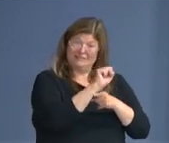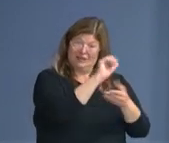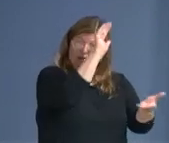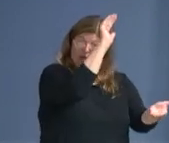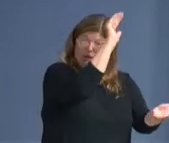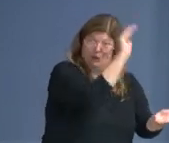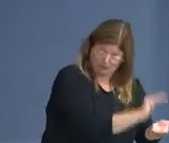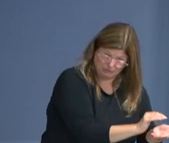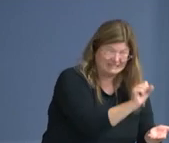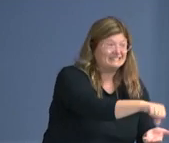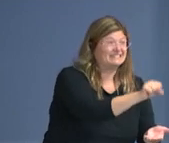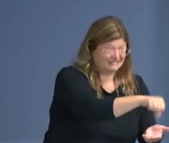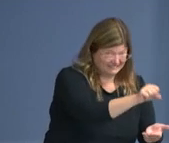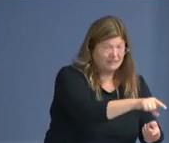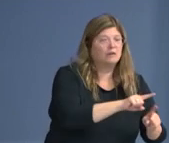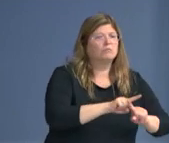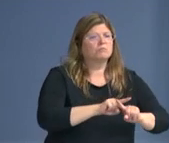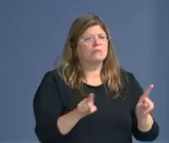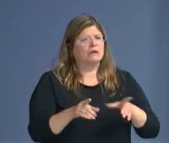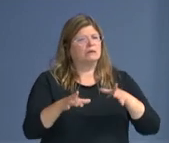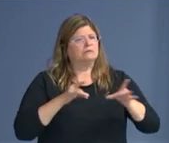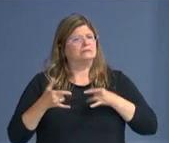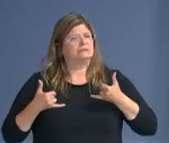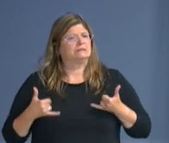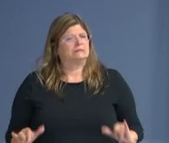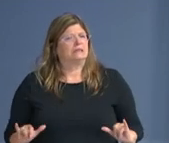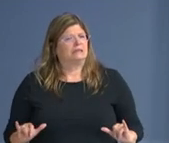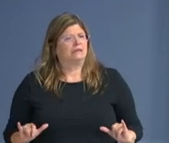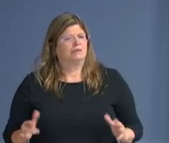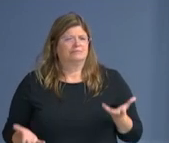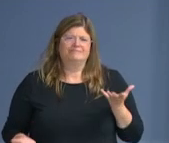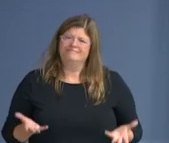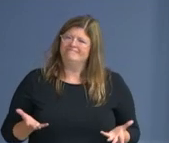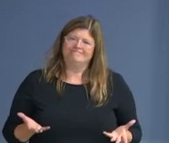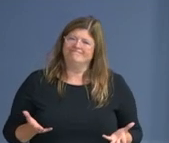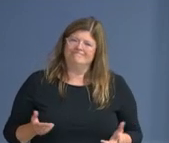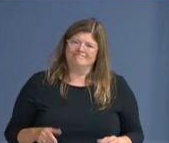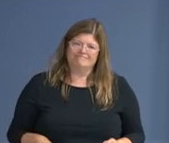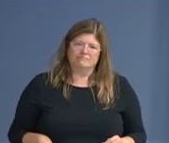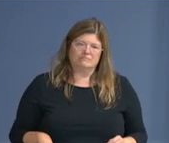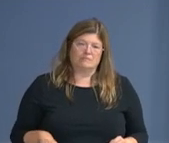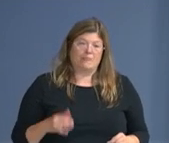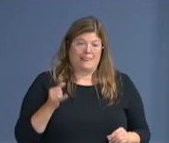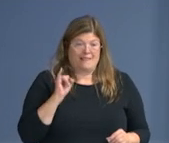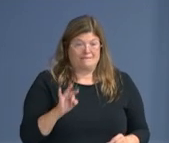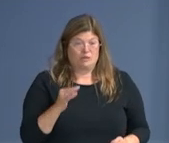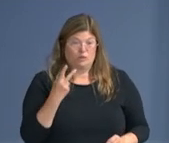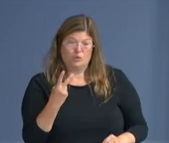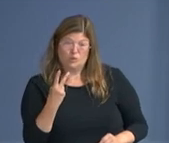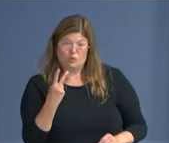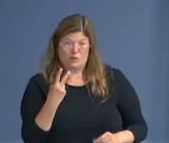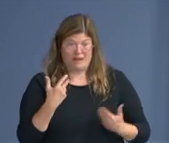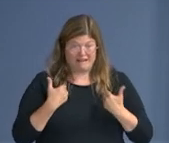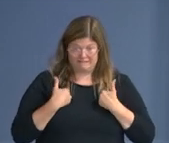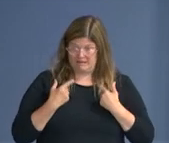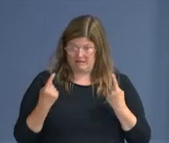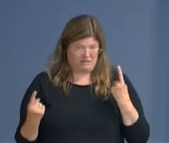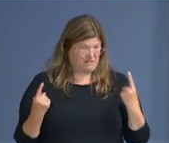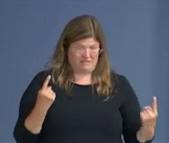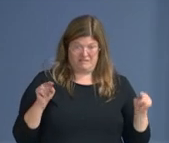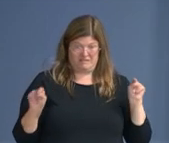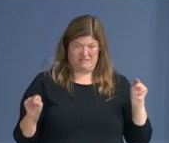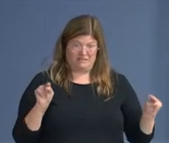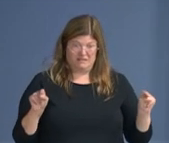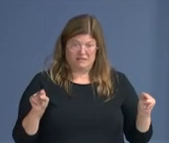still have 30 or so cases, but they are not linked to each other, the mode of exposure cannot be identified for